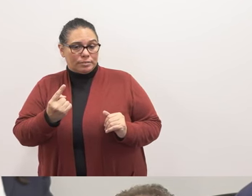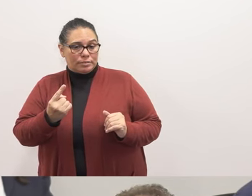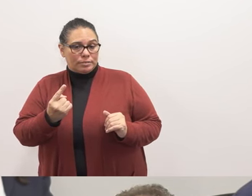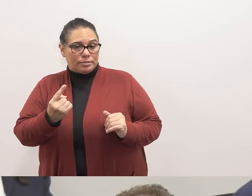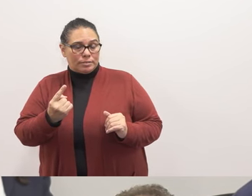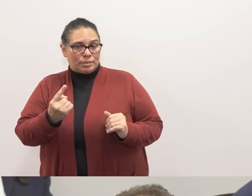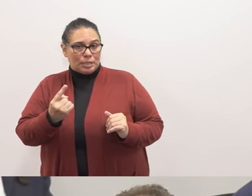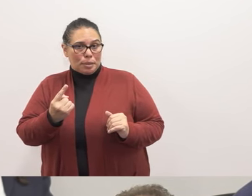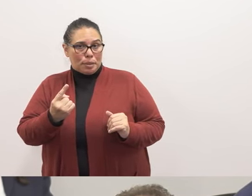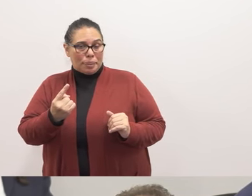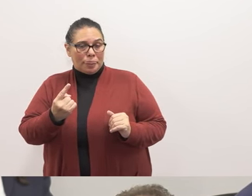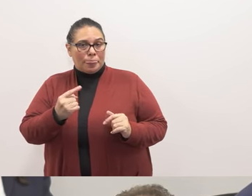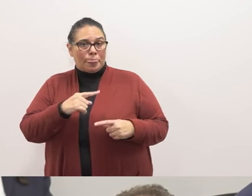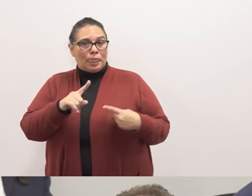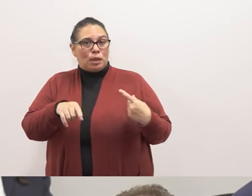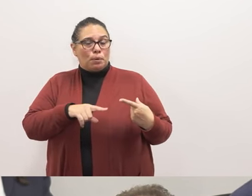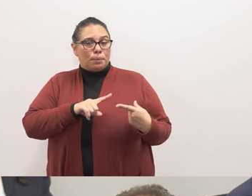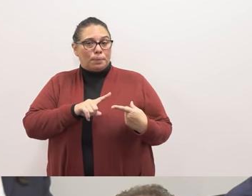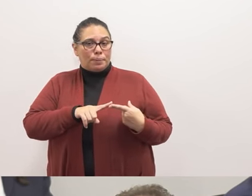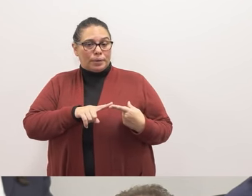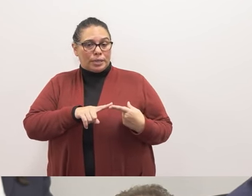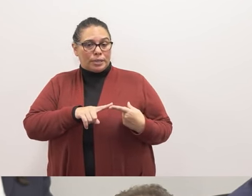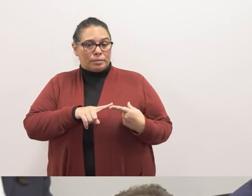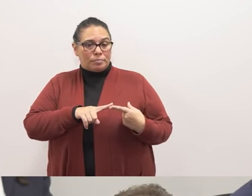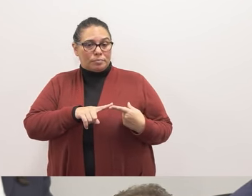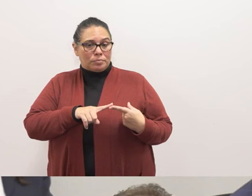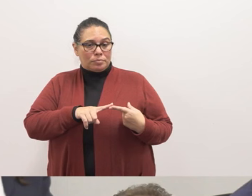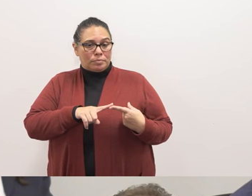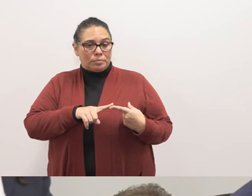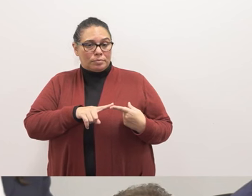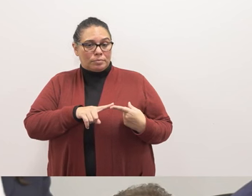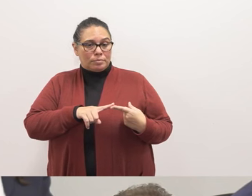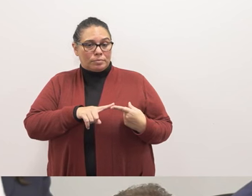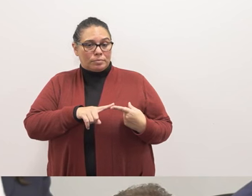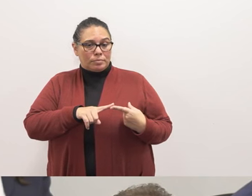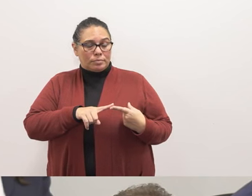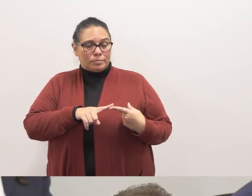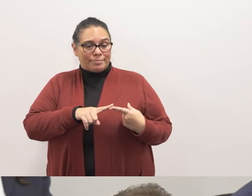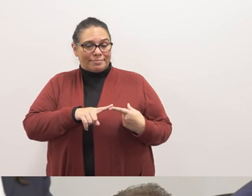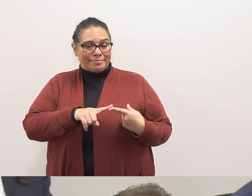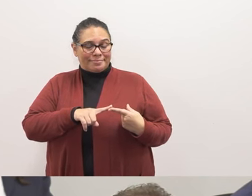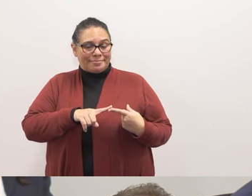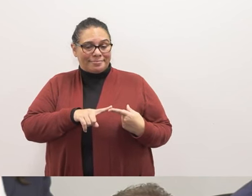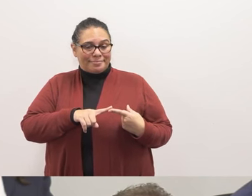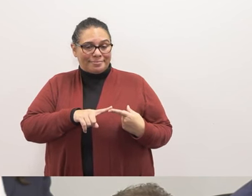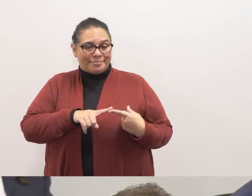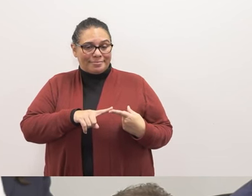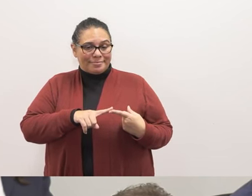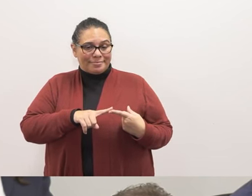or sorry, when, when,